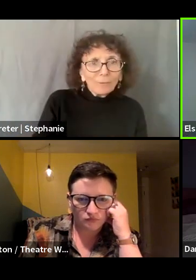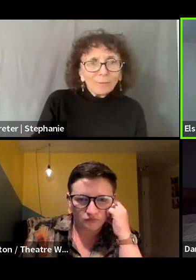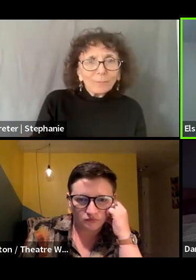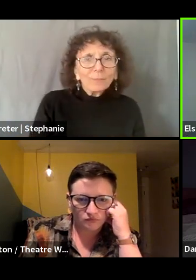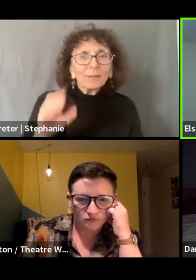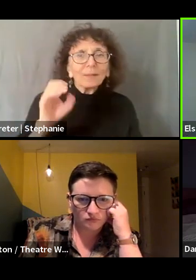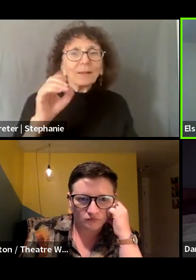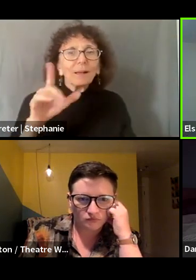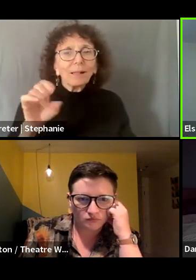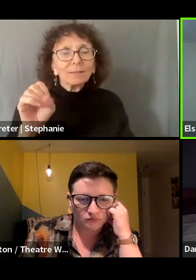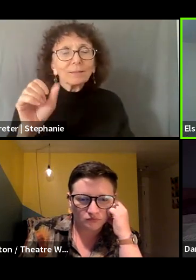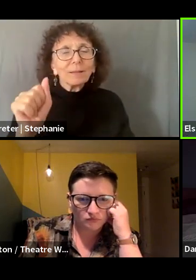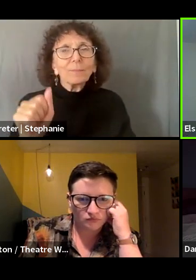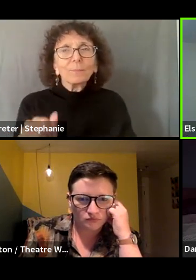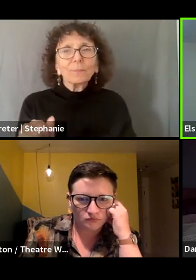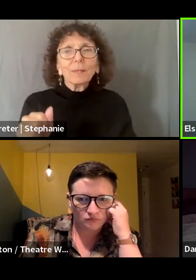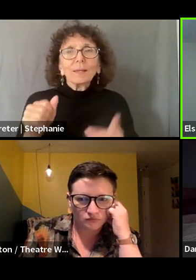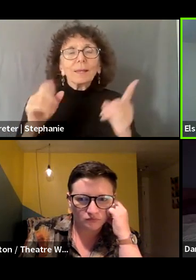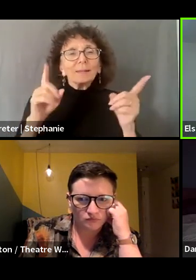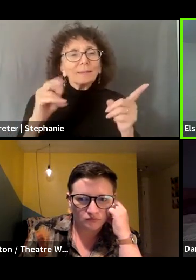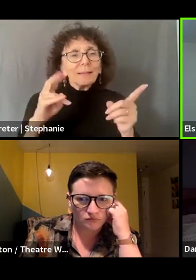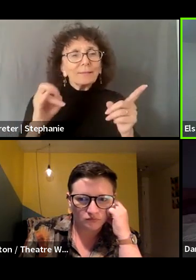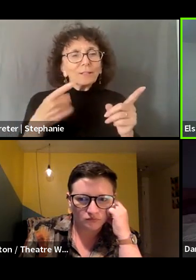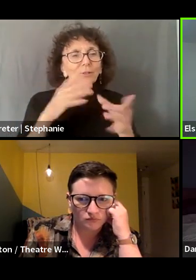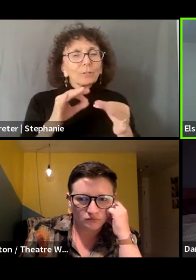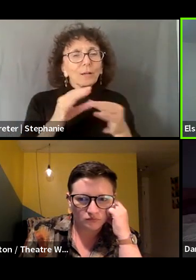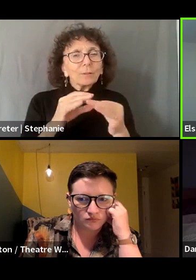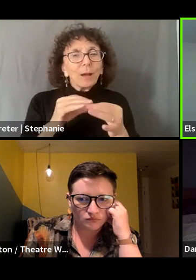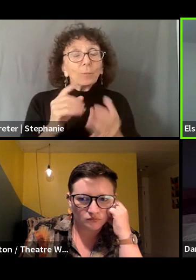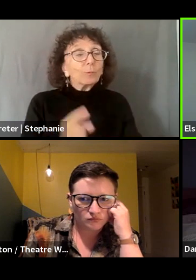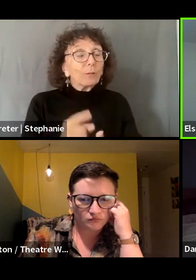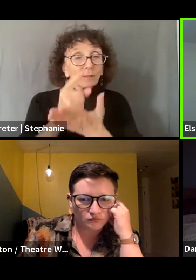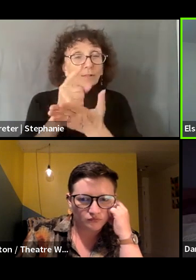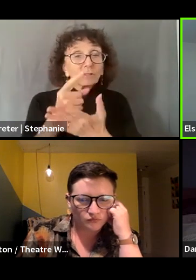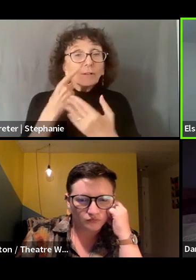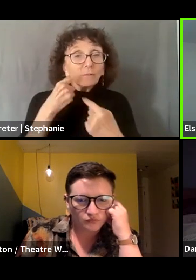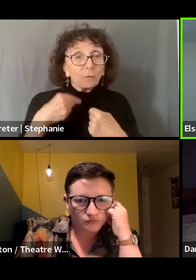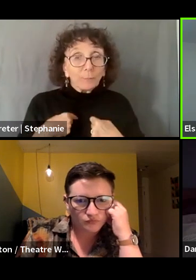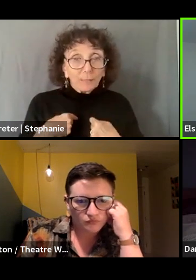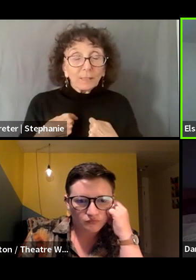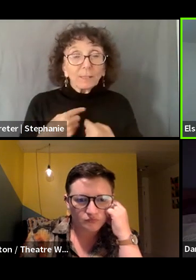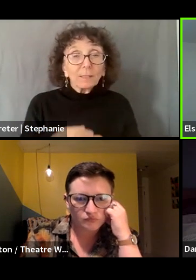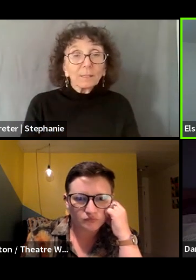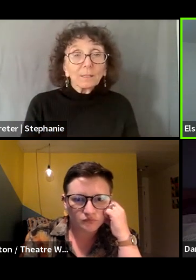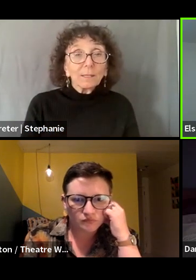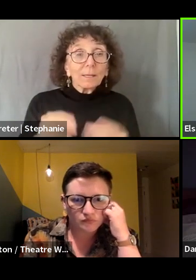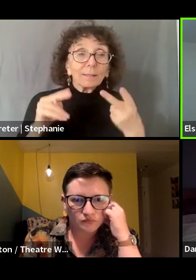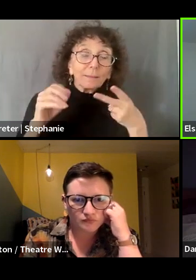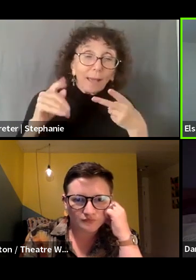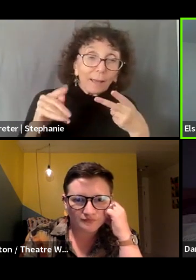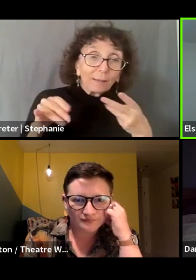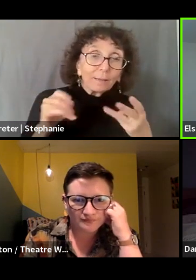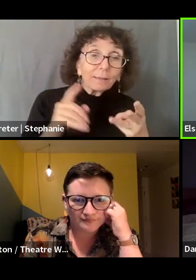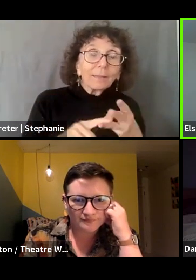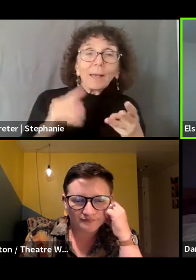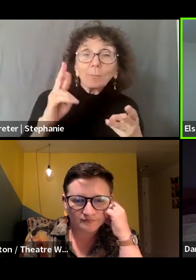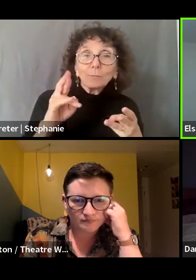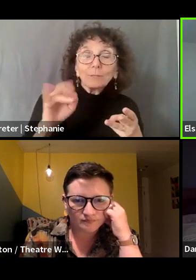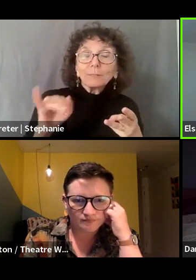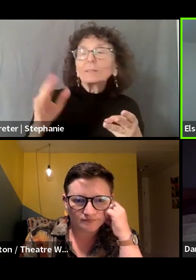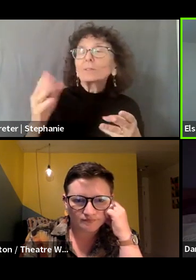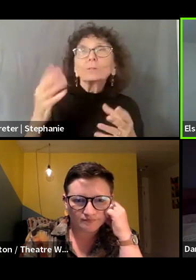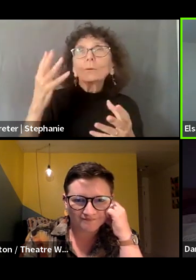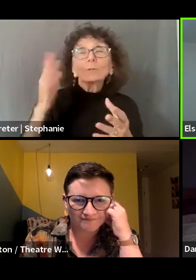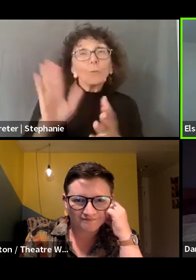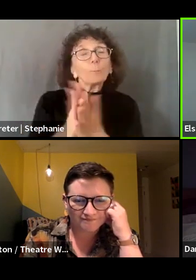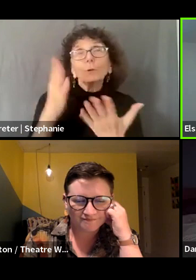mentioned like the privilege that allows, and I will say for me and, you know, Natalie and reading, you said it beautifully in your